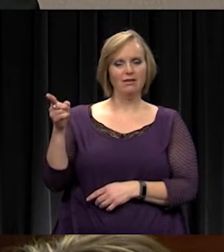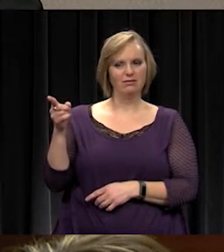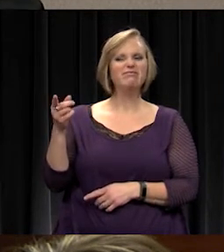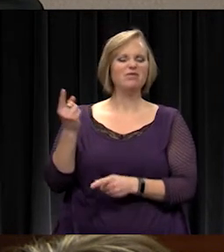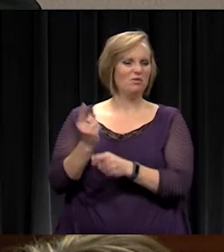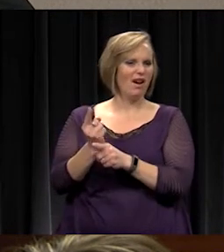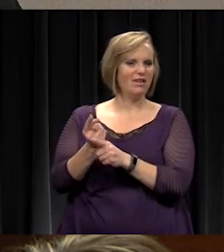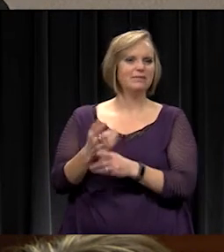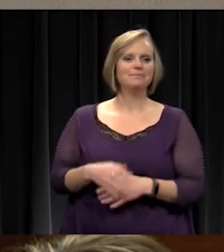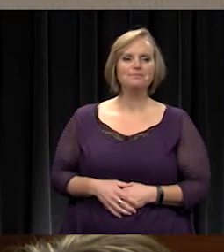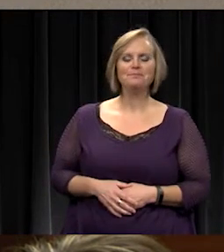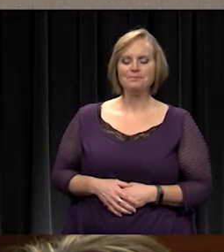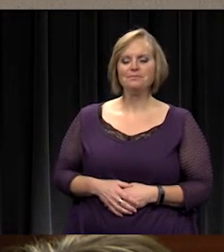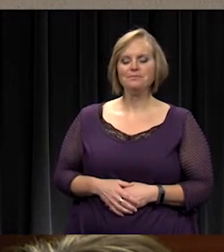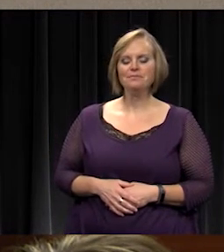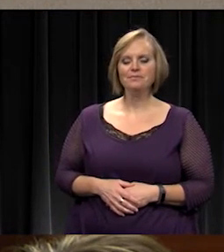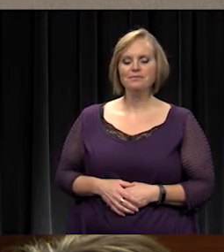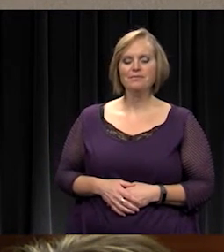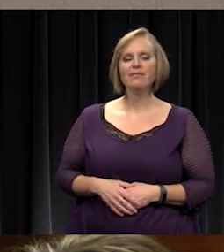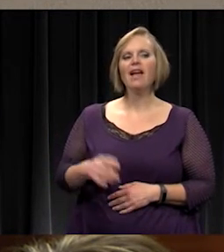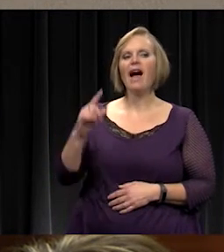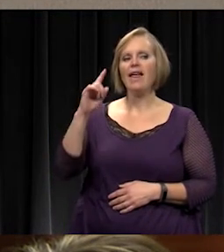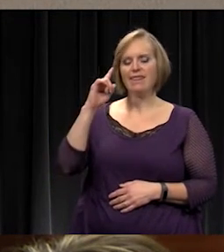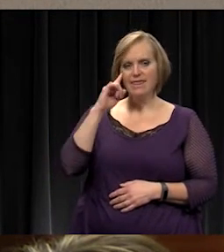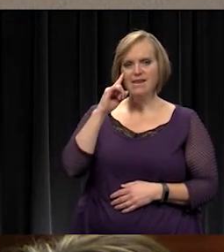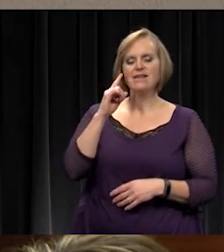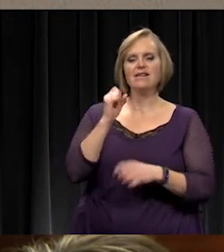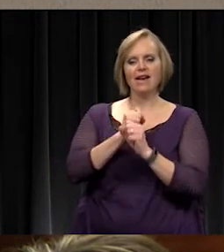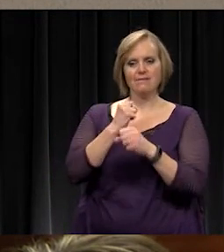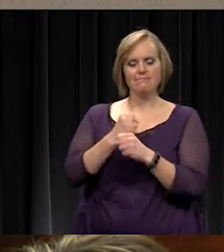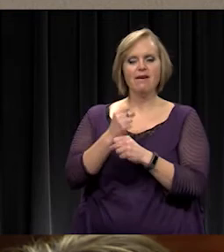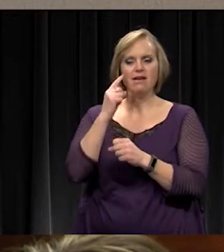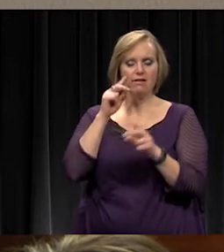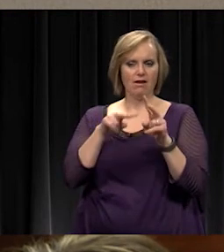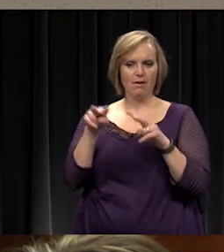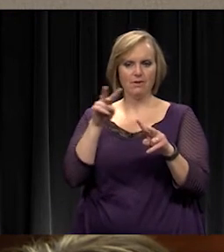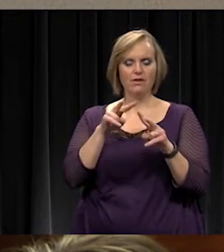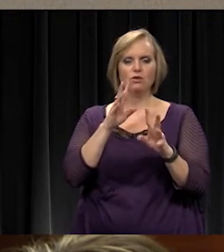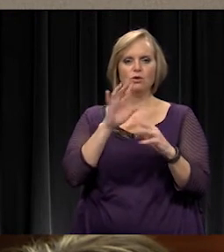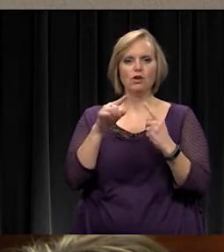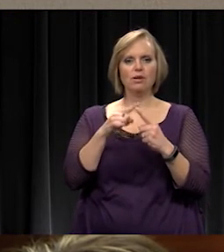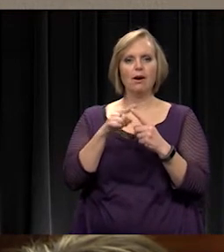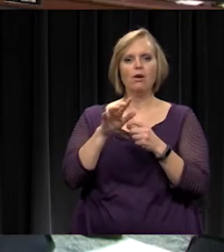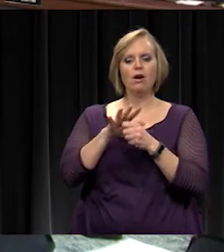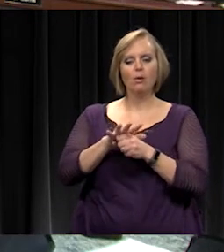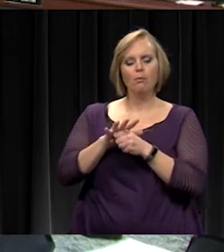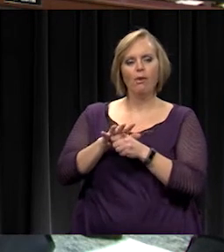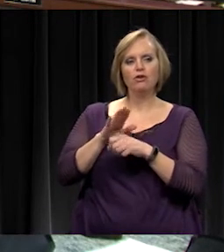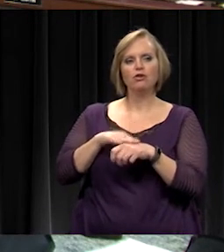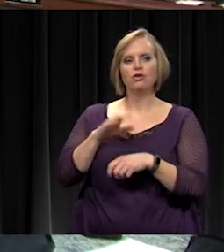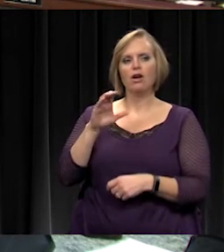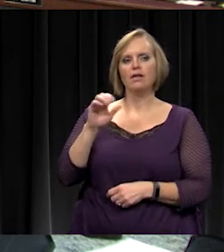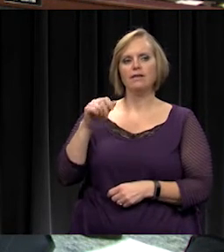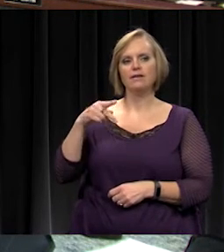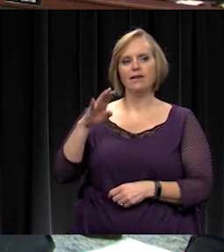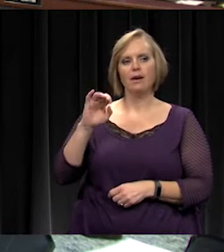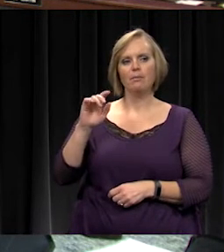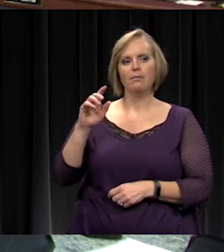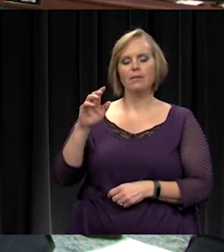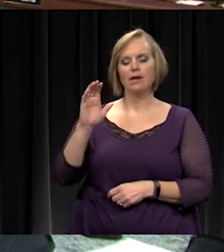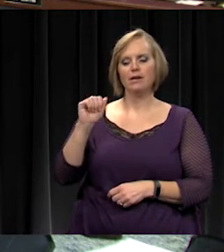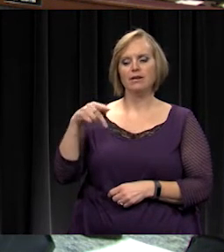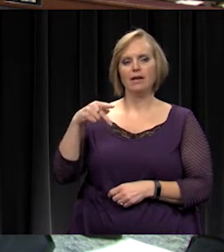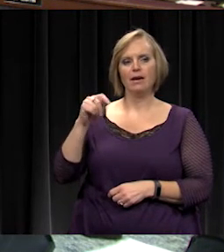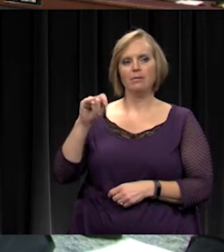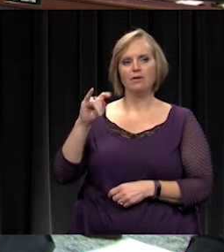just want to kind of, I think I've made an observation here. We talked earlier about pressures on the capital outlay fund. This is an expense